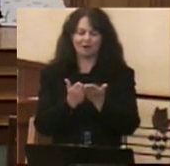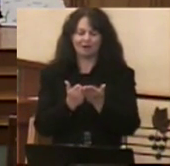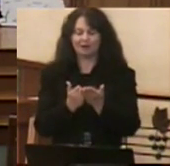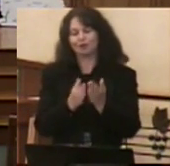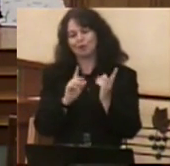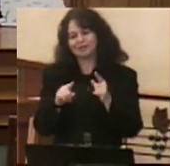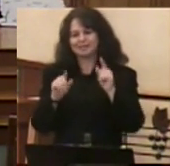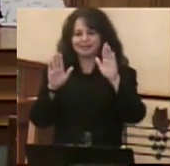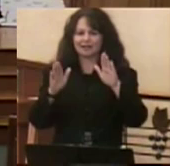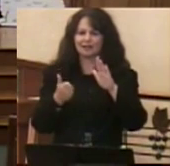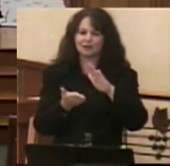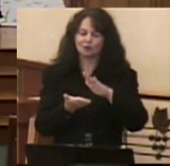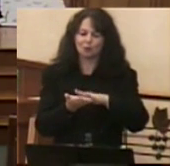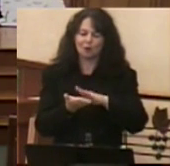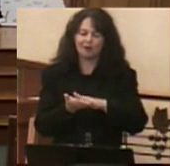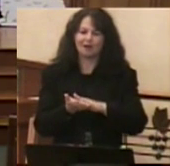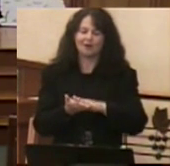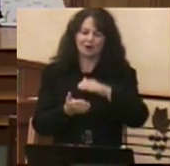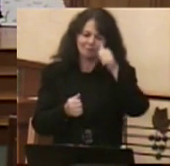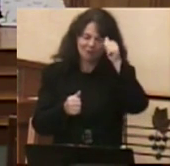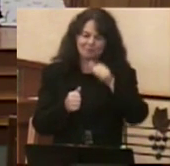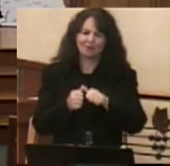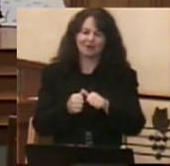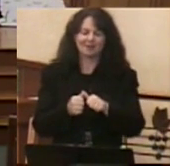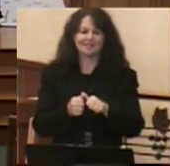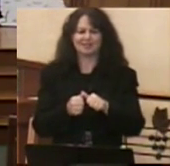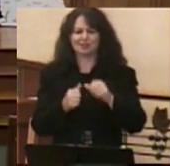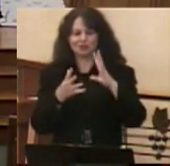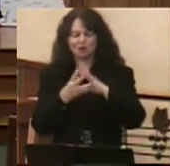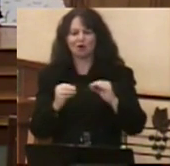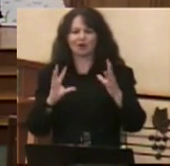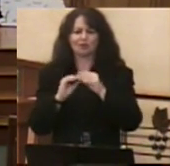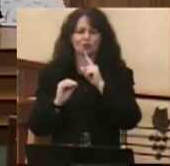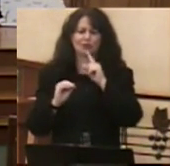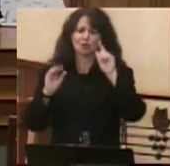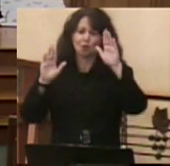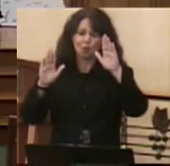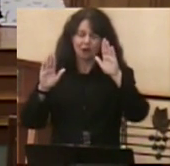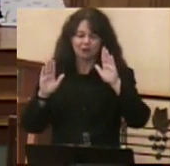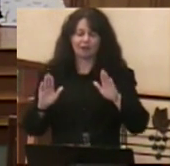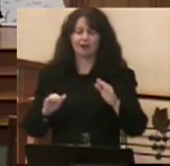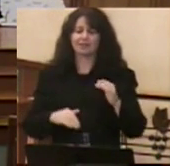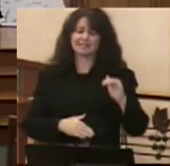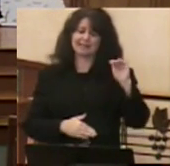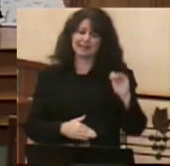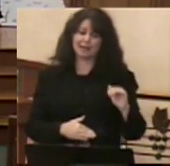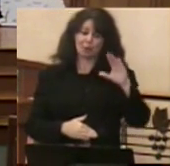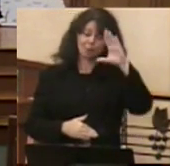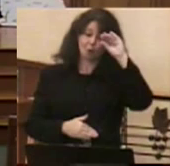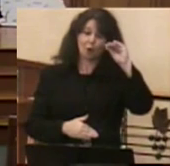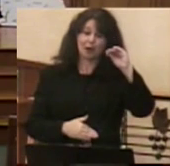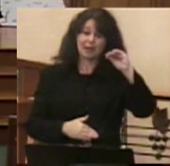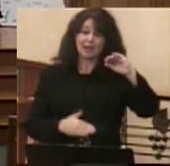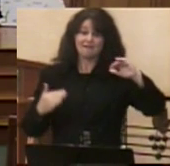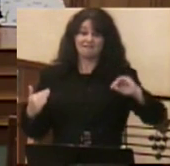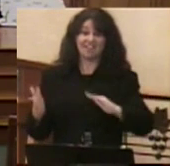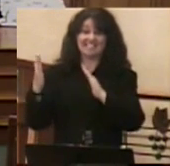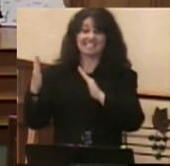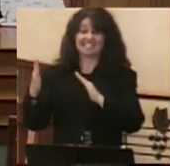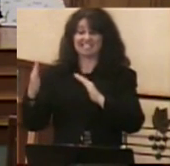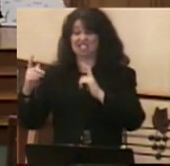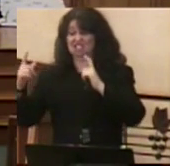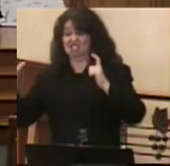school. It's one of those stories that just sticks with us. It's this great story of how a little boy faces a giant and